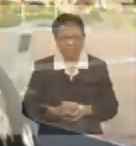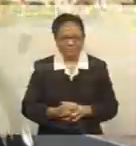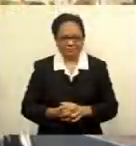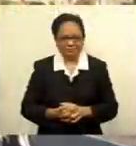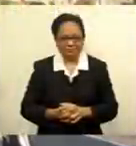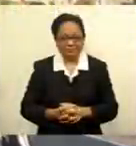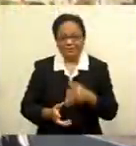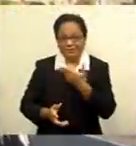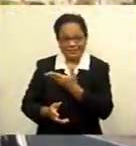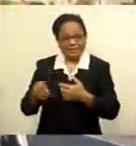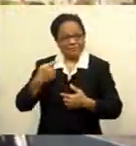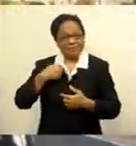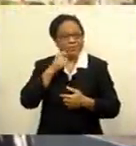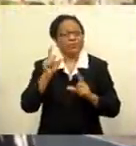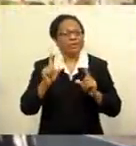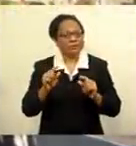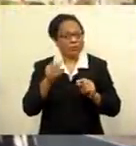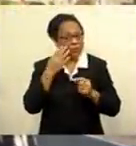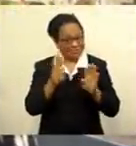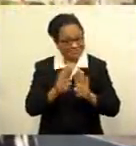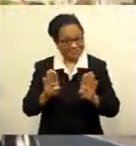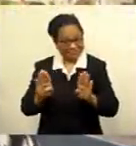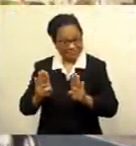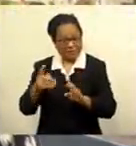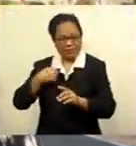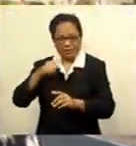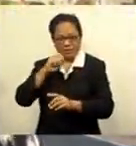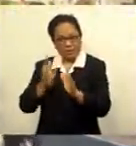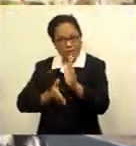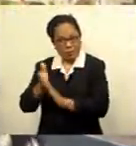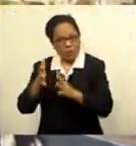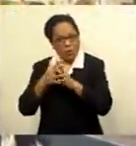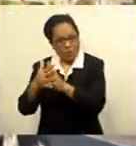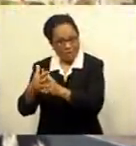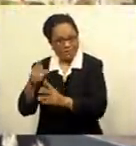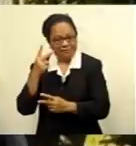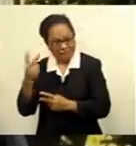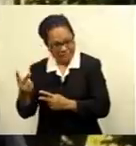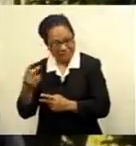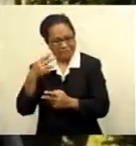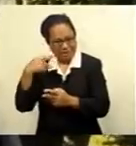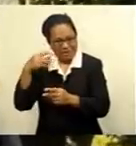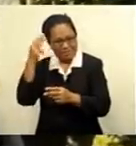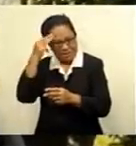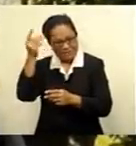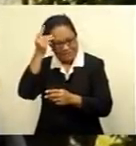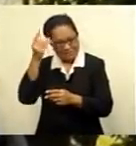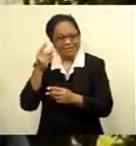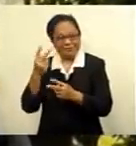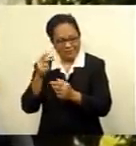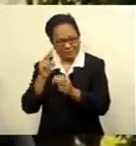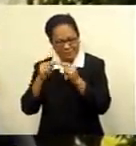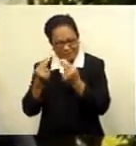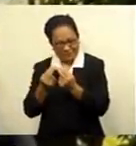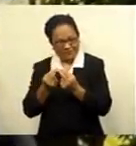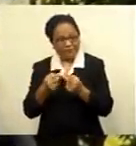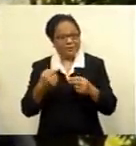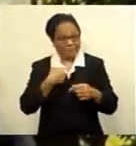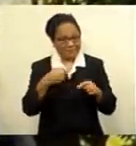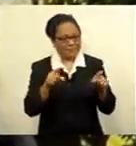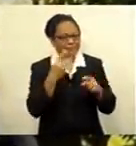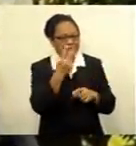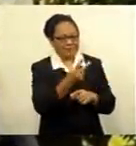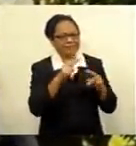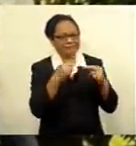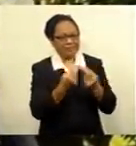Well, firstly, I'm going to go and visit my parents in the west and also see my siblings and my family. I'm going to go my family in Rewa,